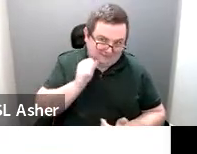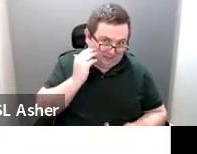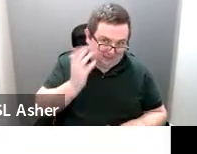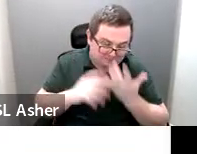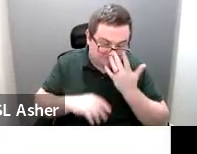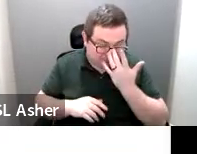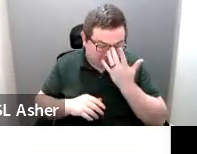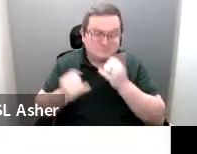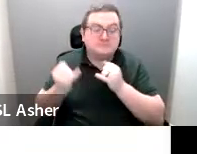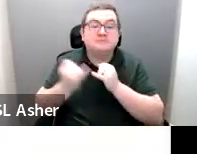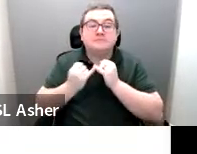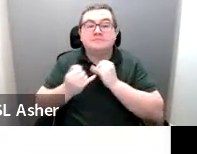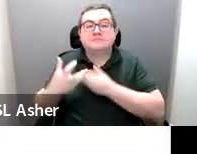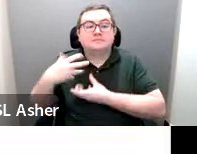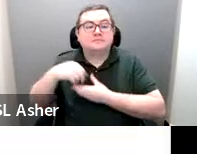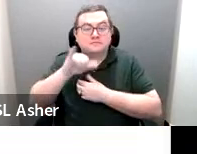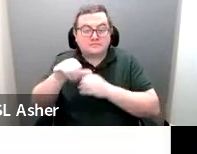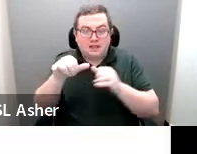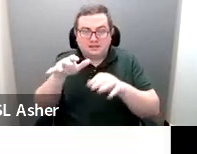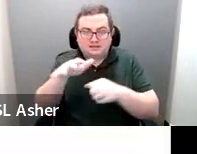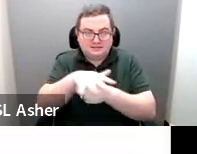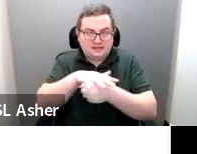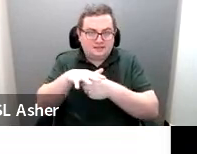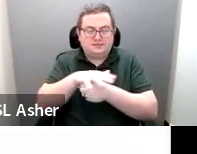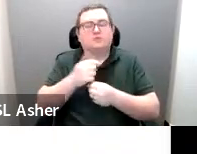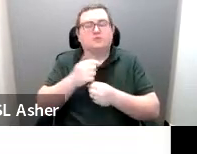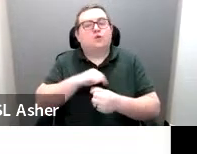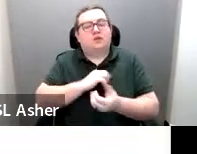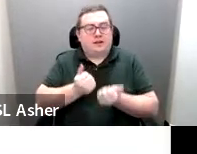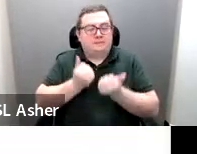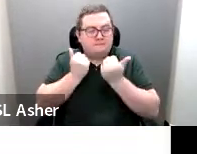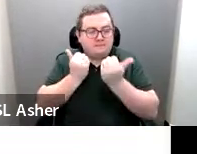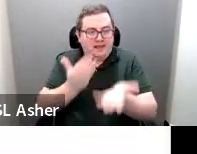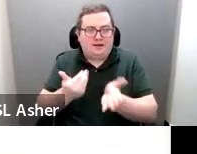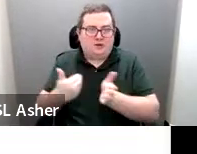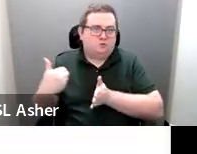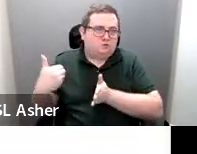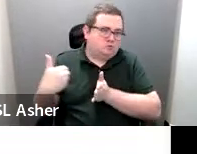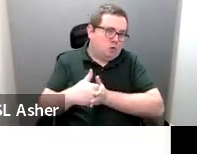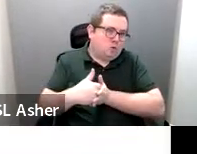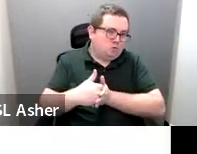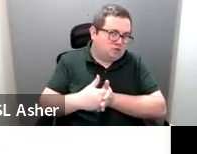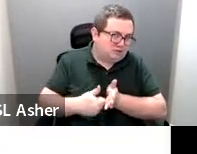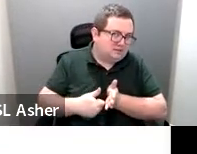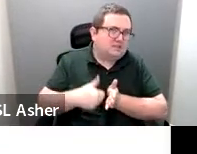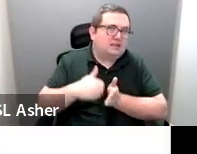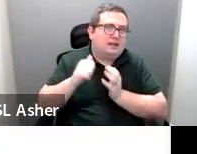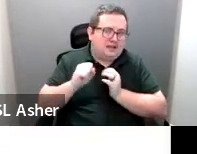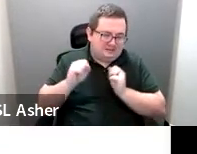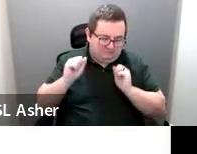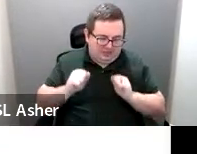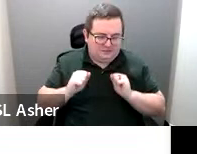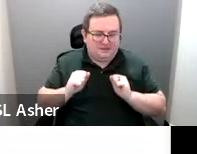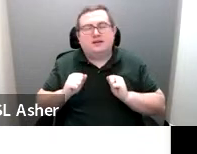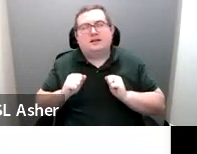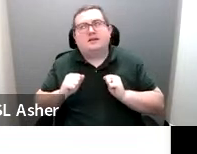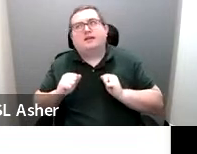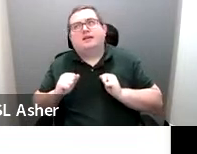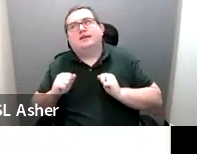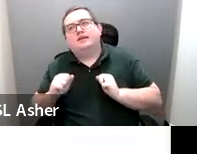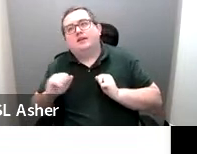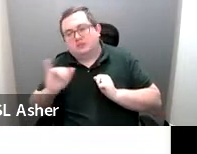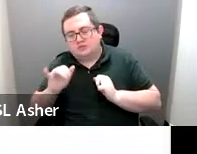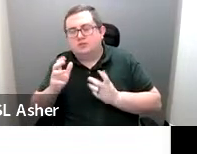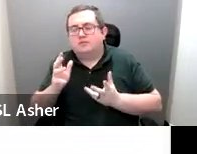finally, within the site, we recommend that they be as close as possible. But we definitely recommend that